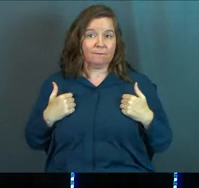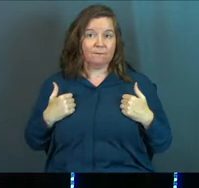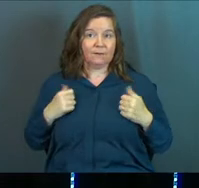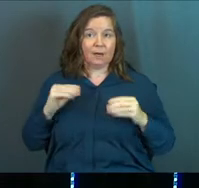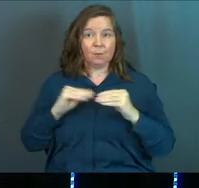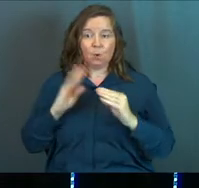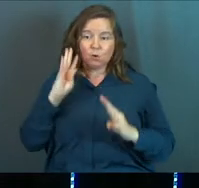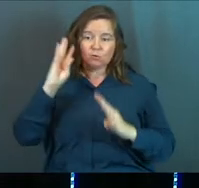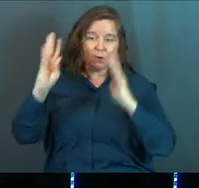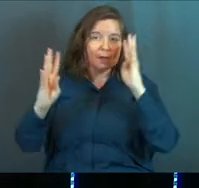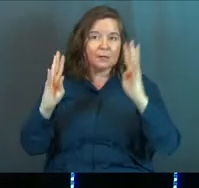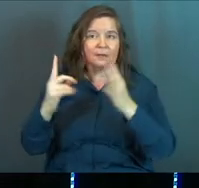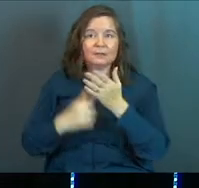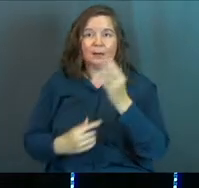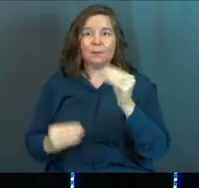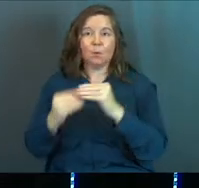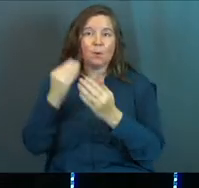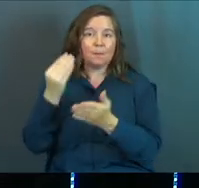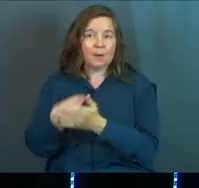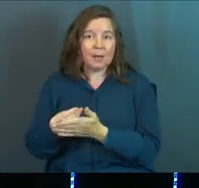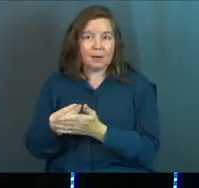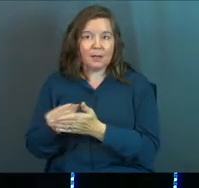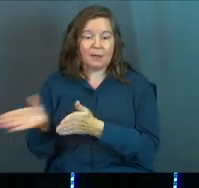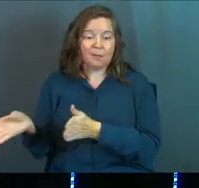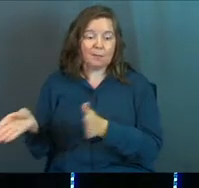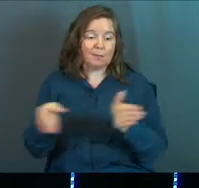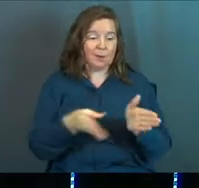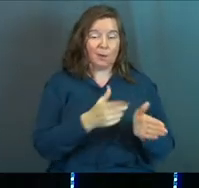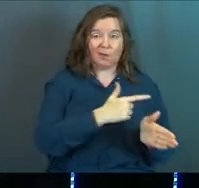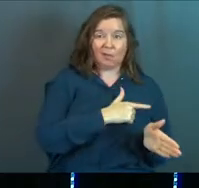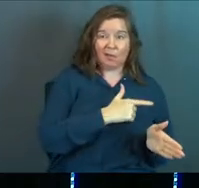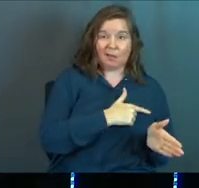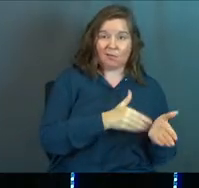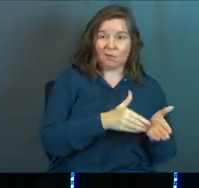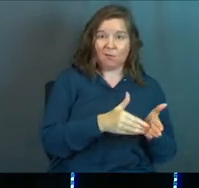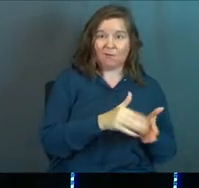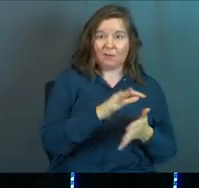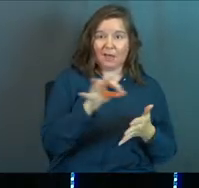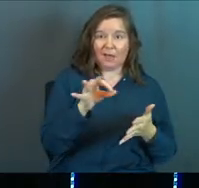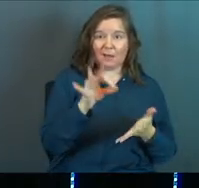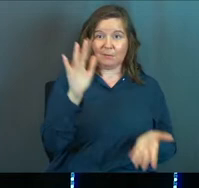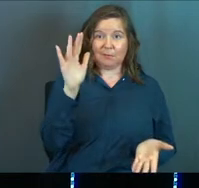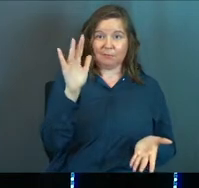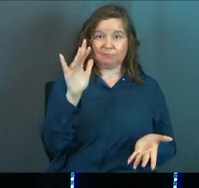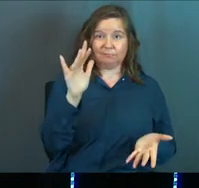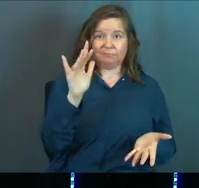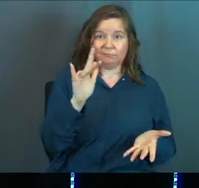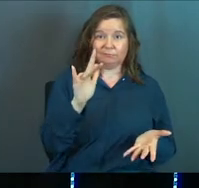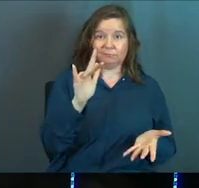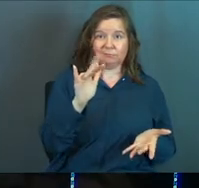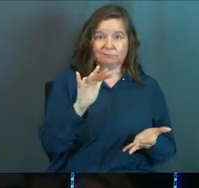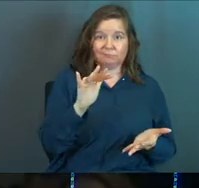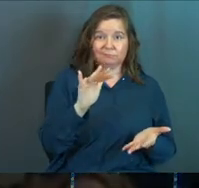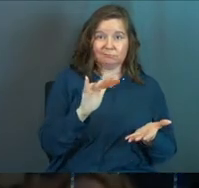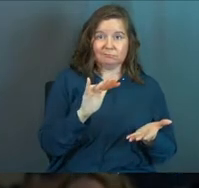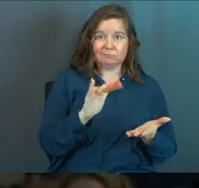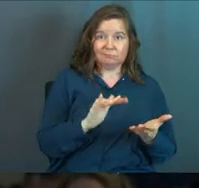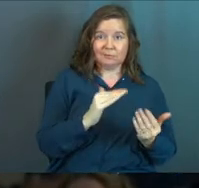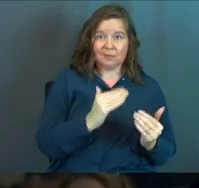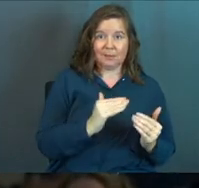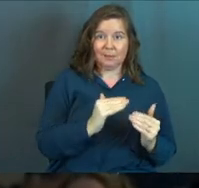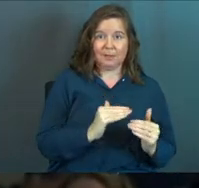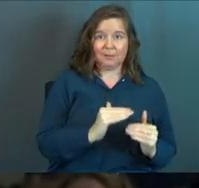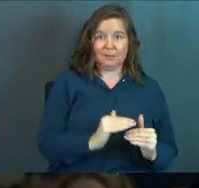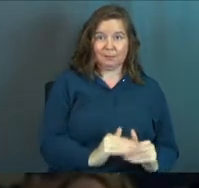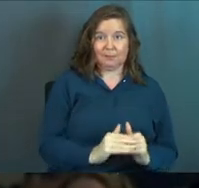greater creativity, sometimes more money. But when you're lazy, often your options start to become more and more and more limited.